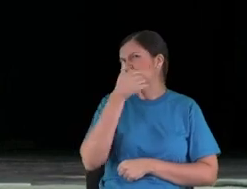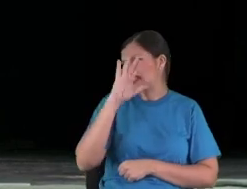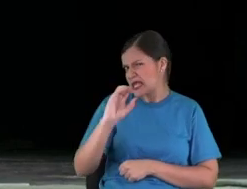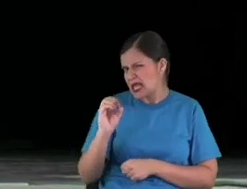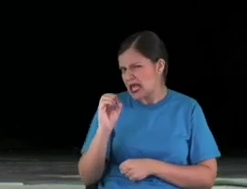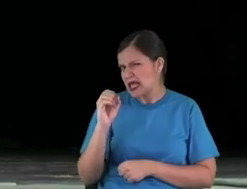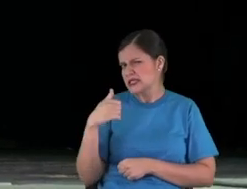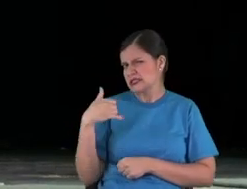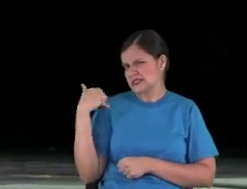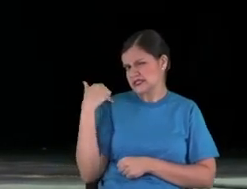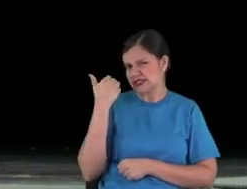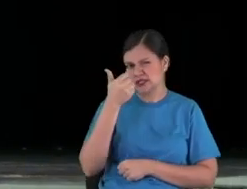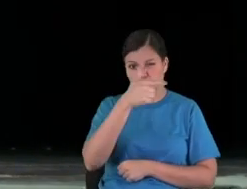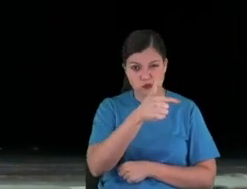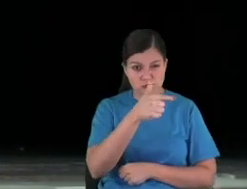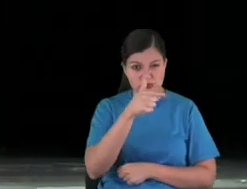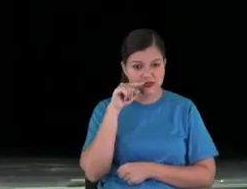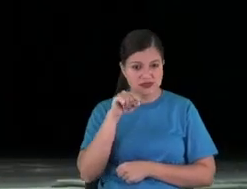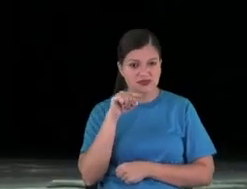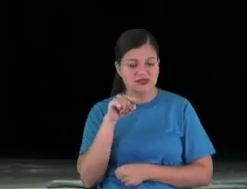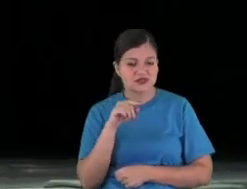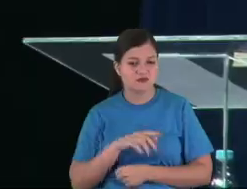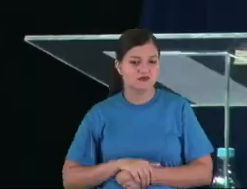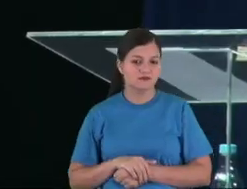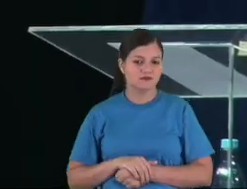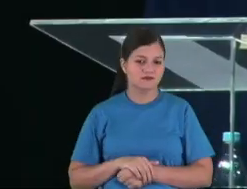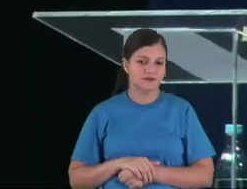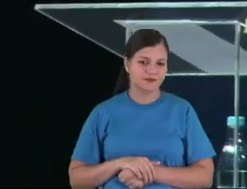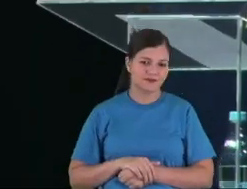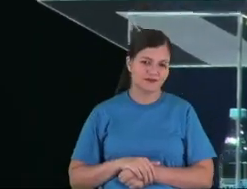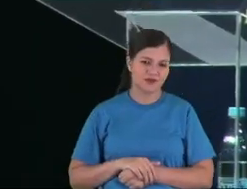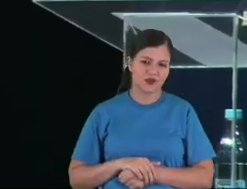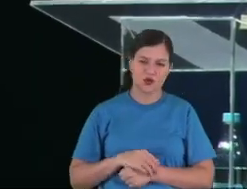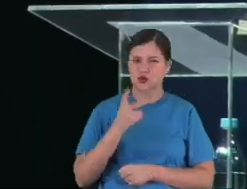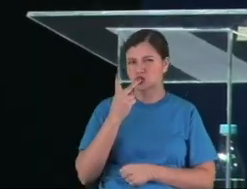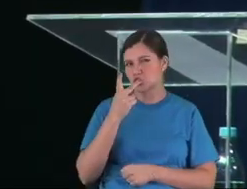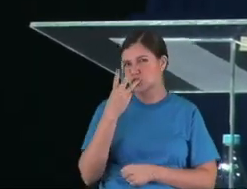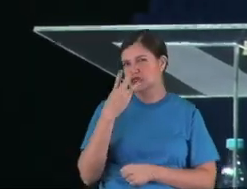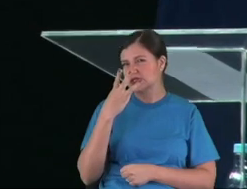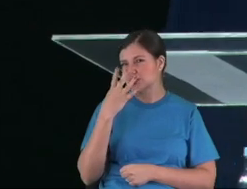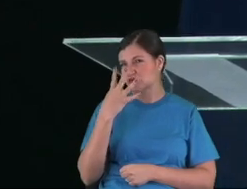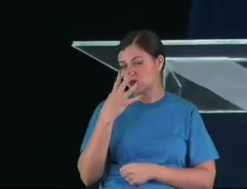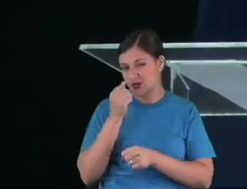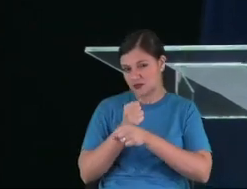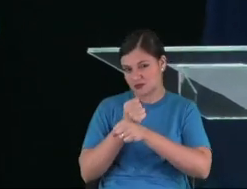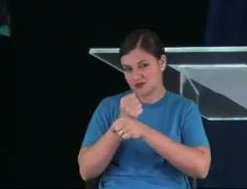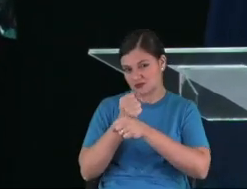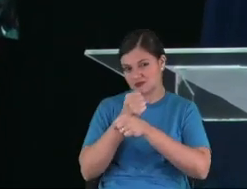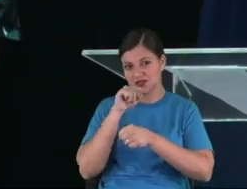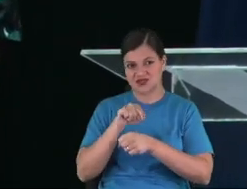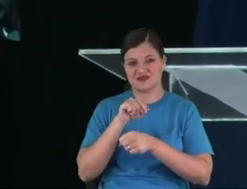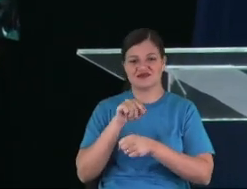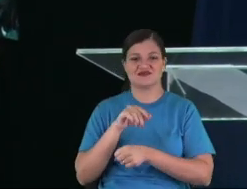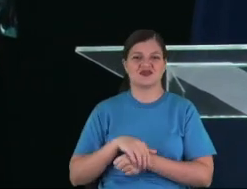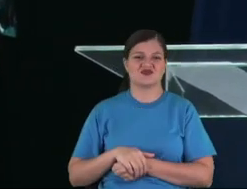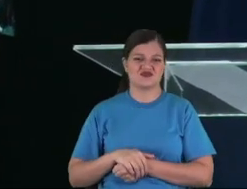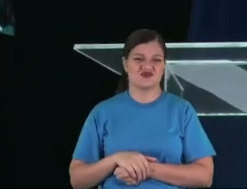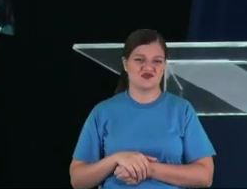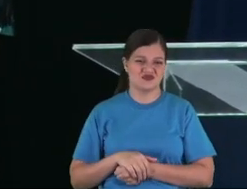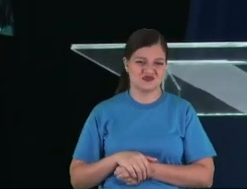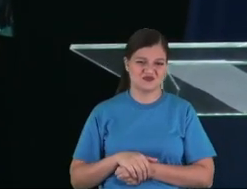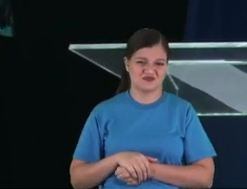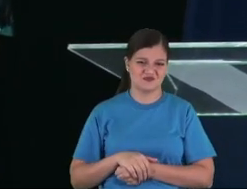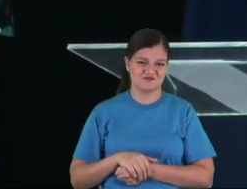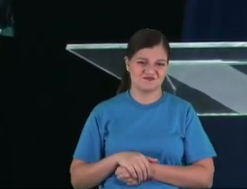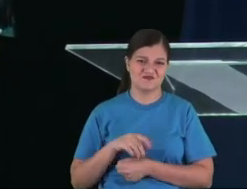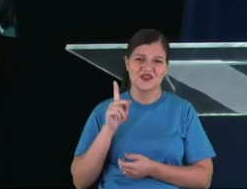to 12, they get involved for porn, like two, three, four years. It is literally,